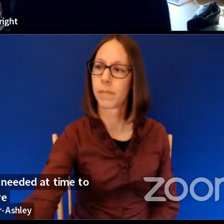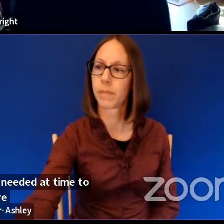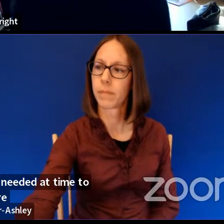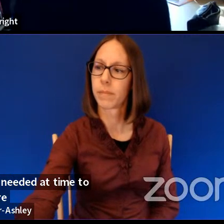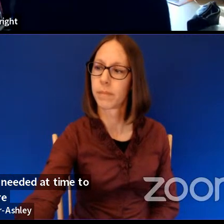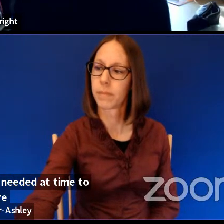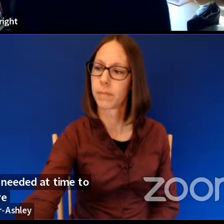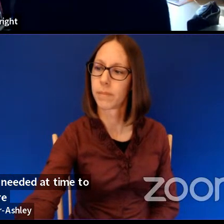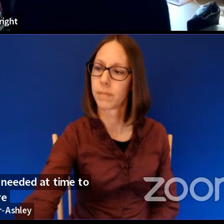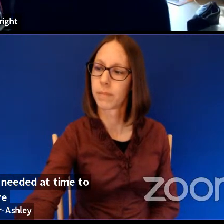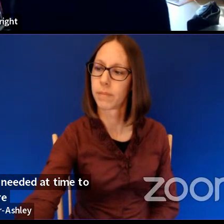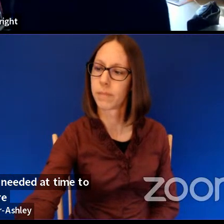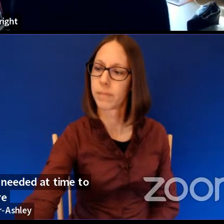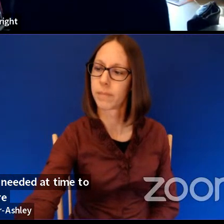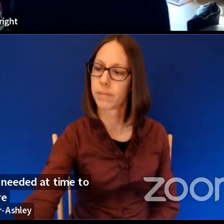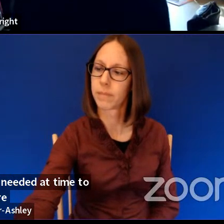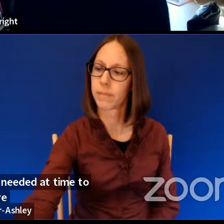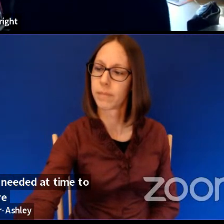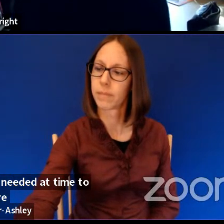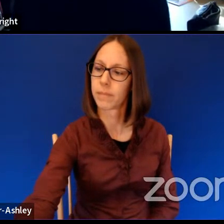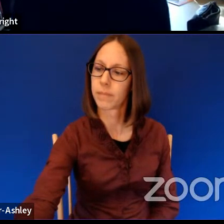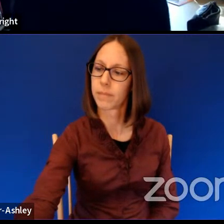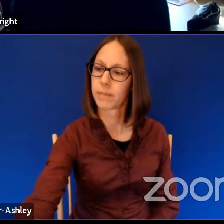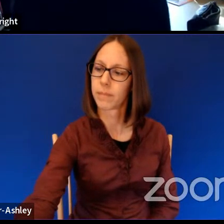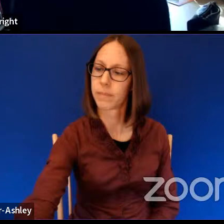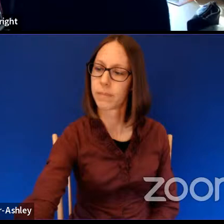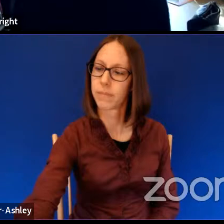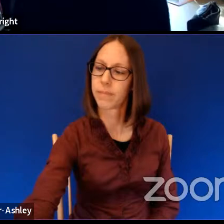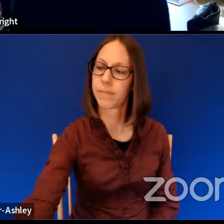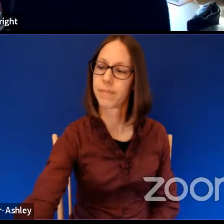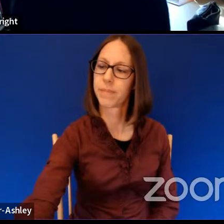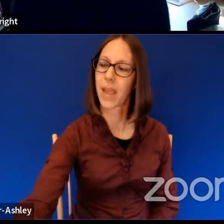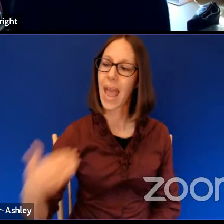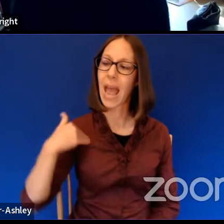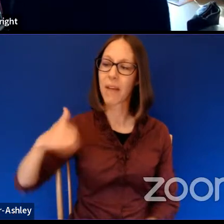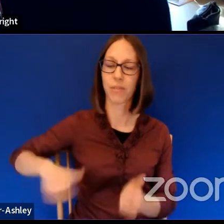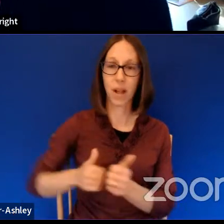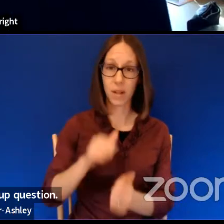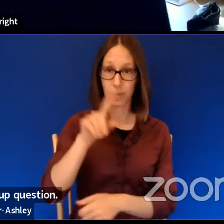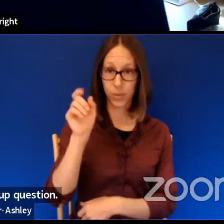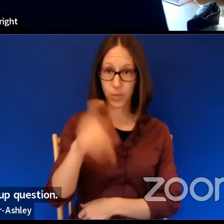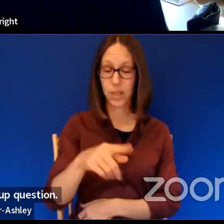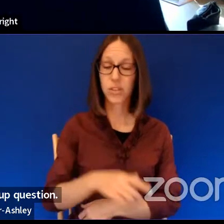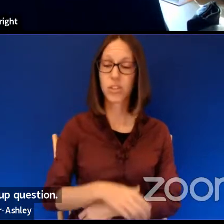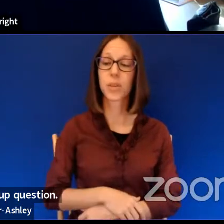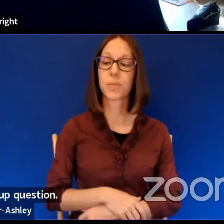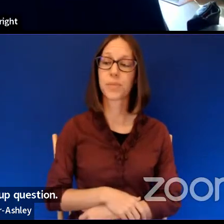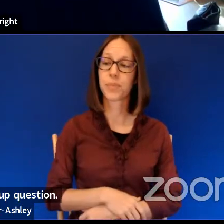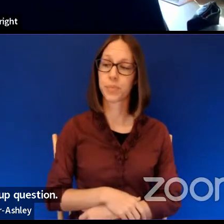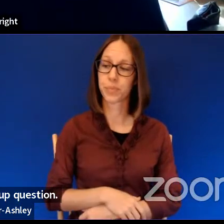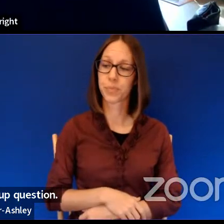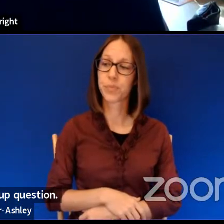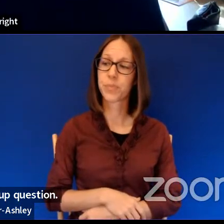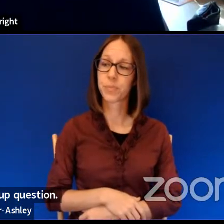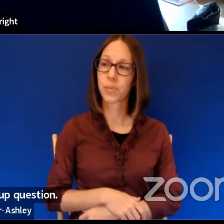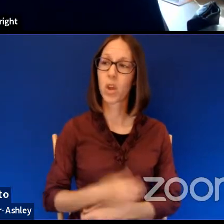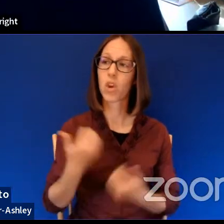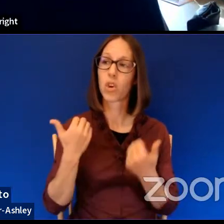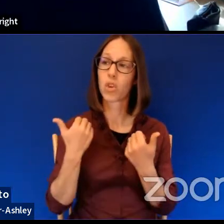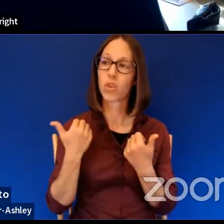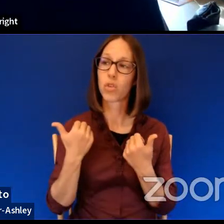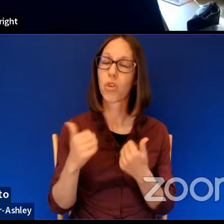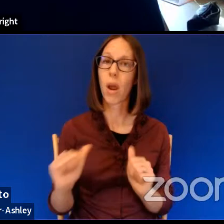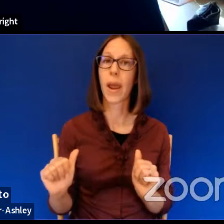Um, I guess this is, this is sort of a follow-up question, um, to sort of finding, know, trying to find,